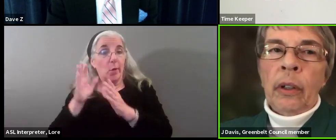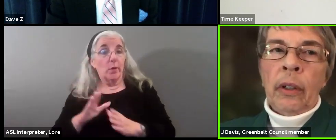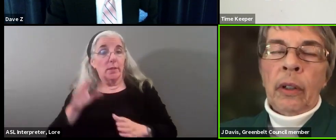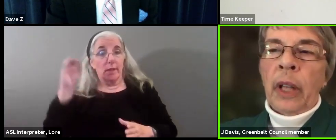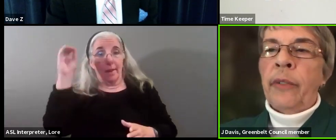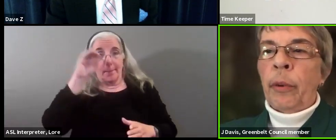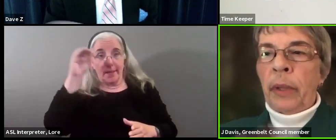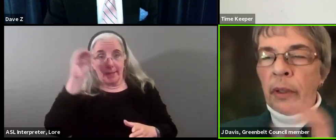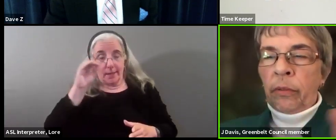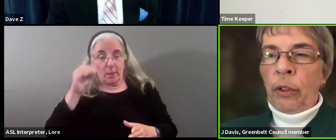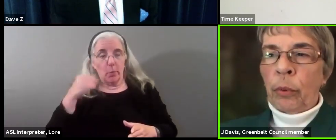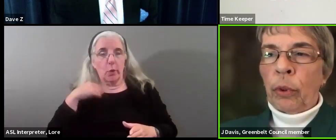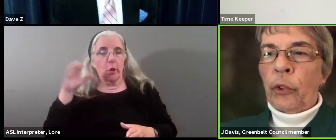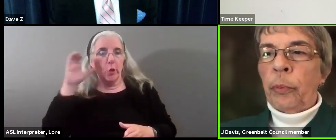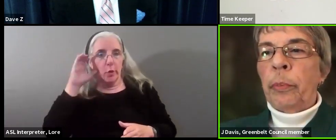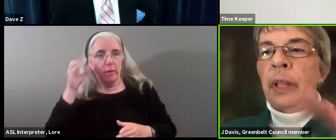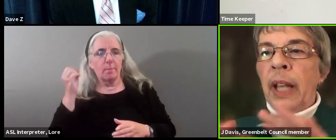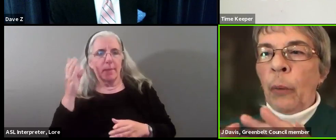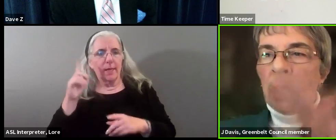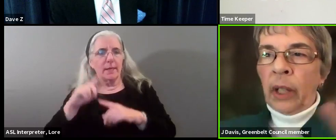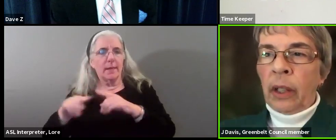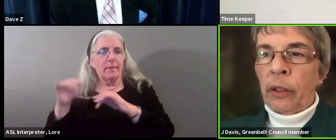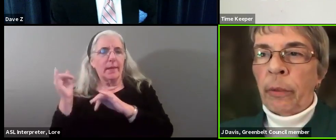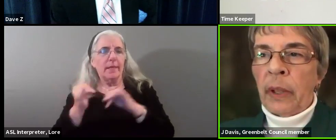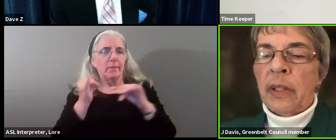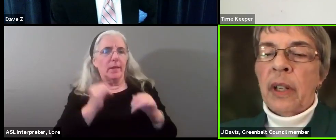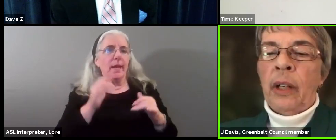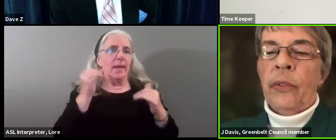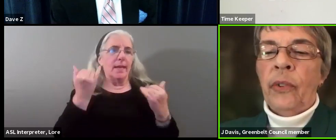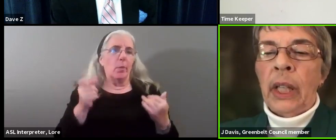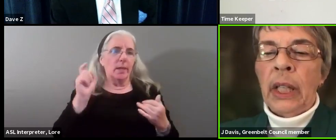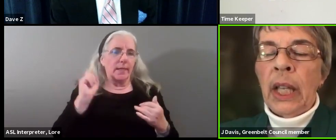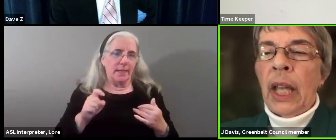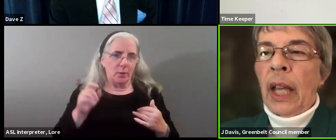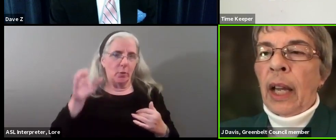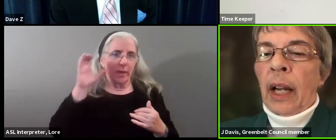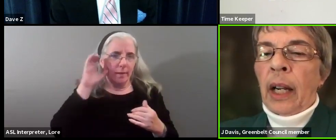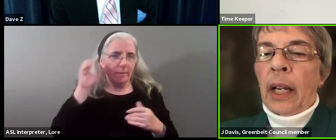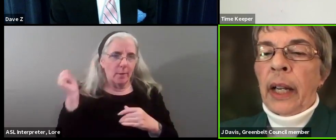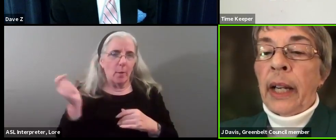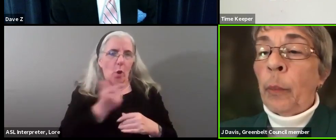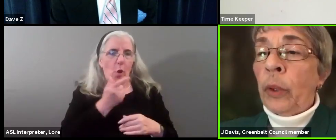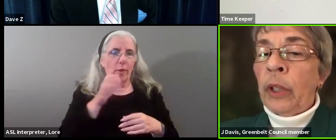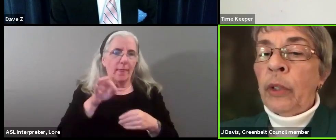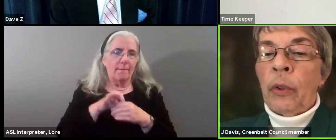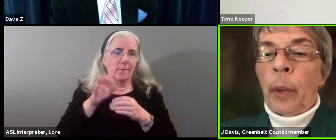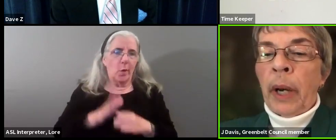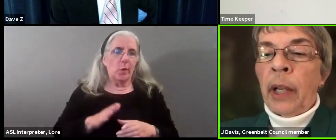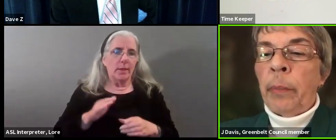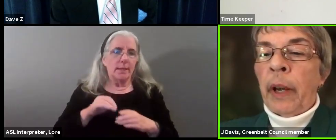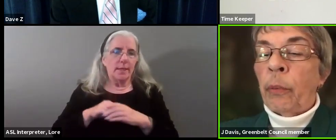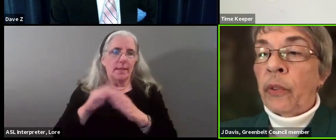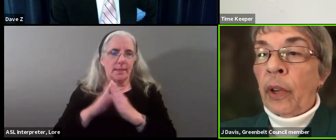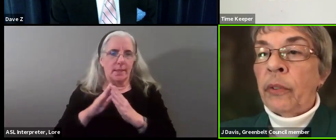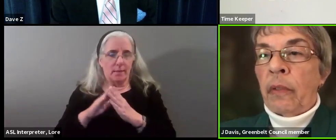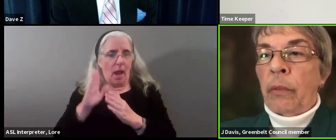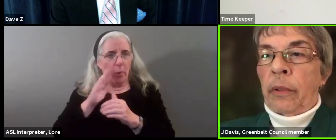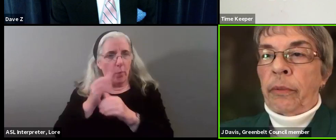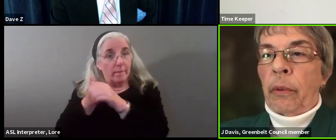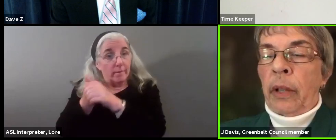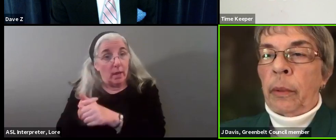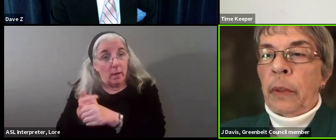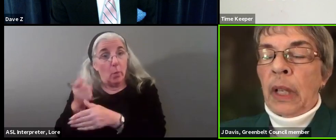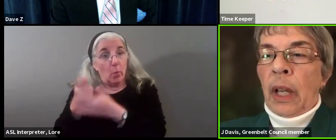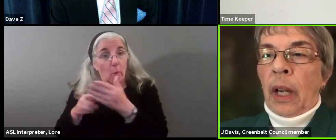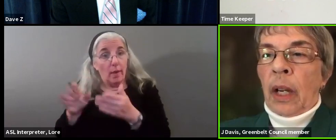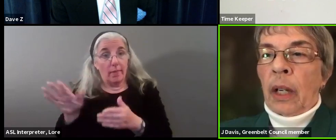certainly heard a lot from individuals, but now we need to hear from the entire city. Uh, and I'm willing to abide by the results of that